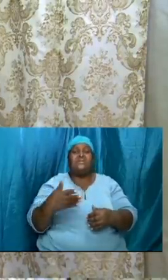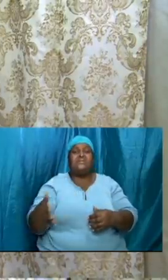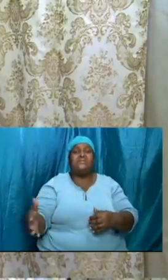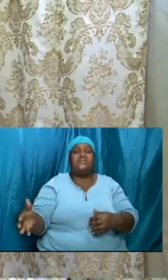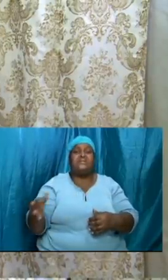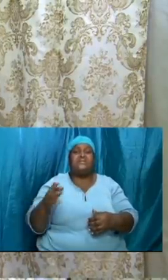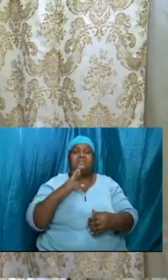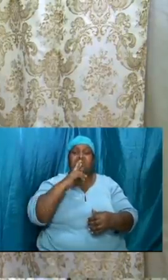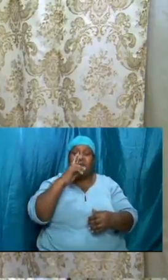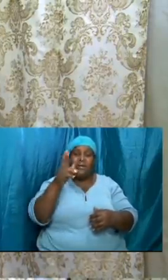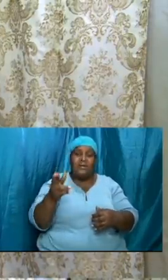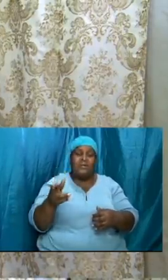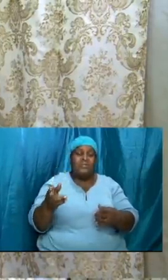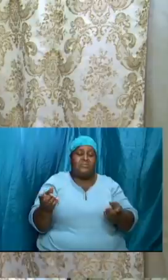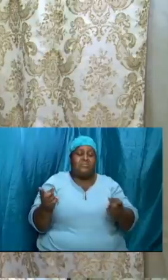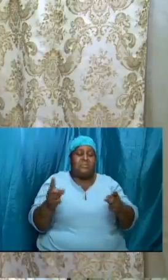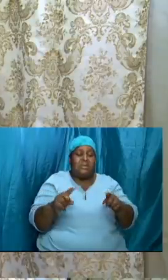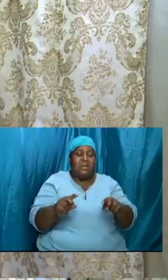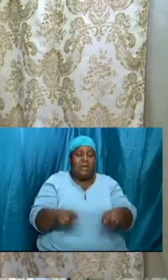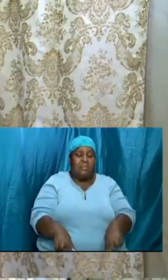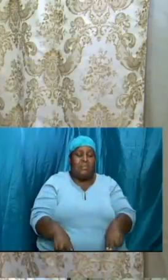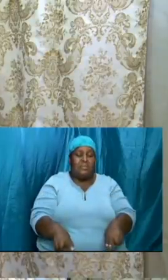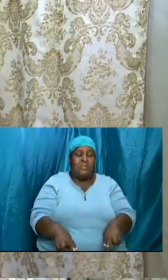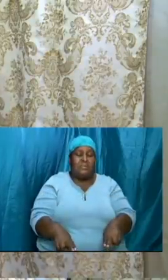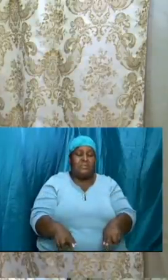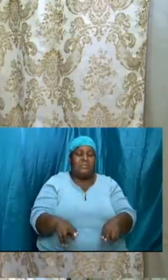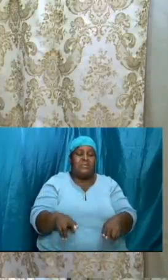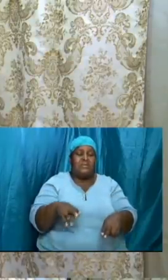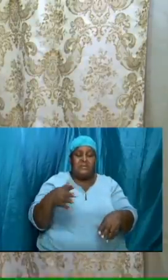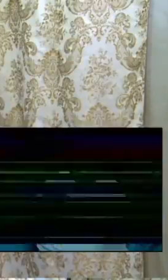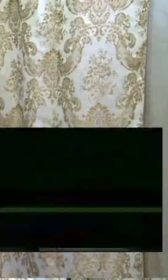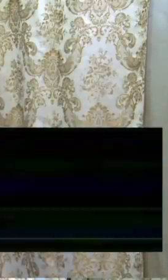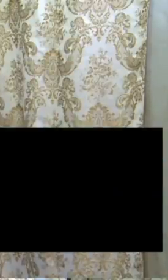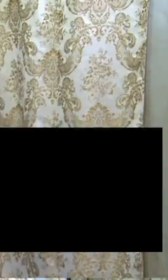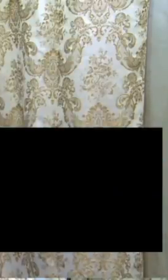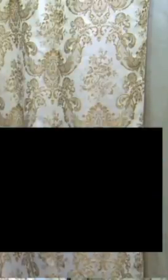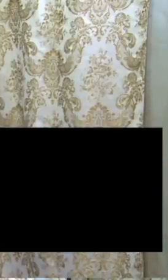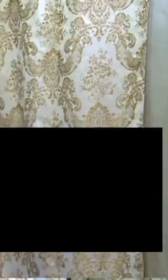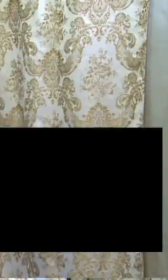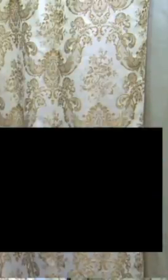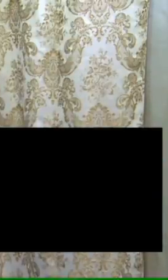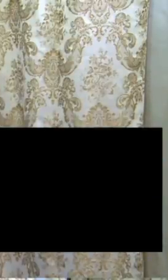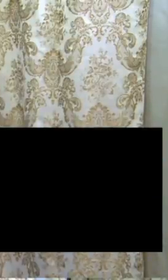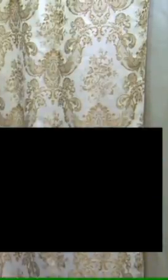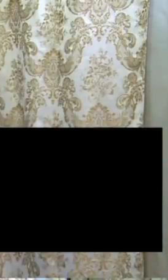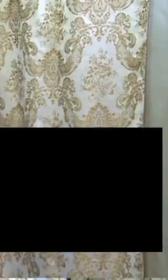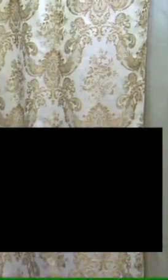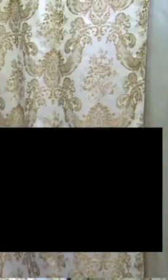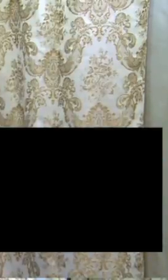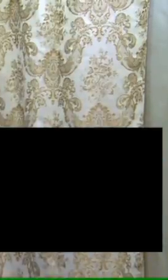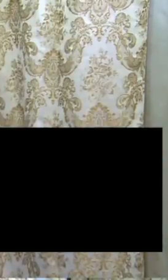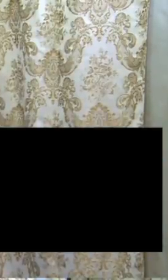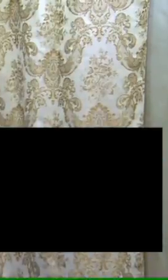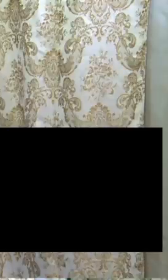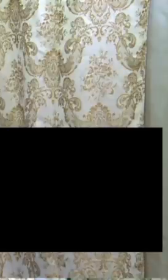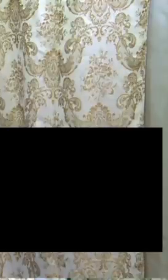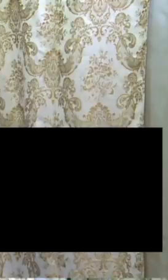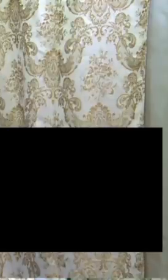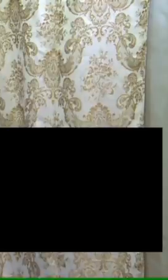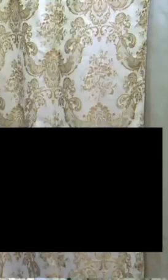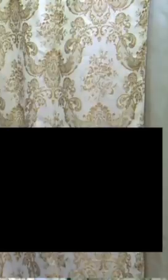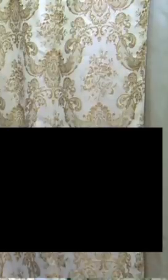are going to be happening, the things that the Bible spoke about as being a crucial